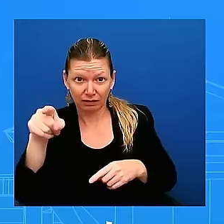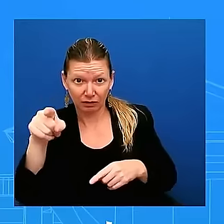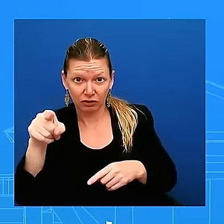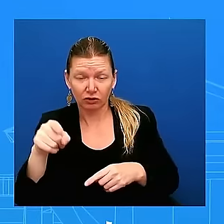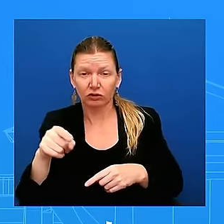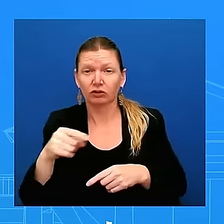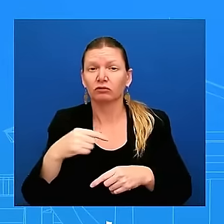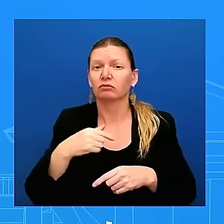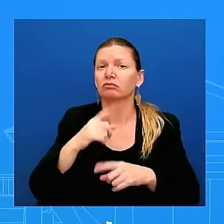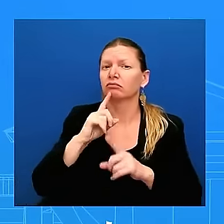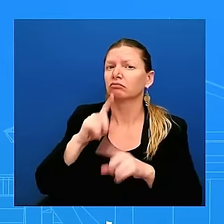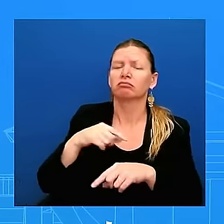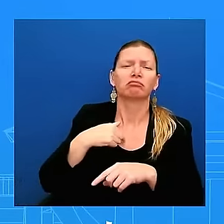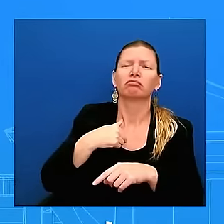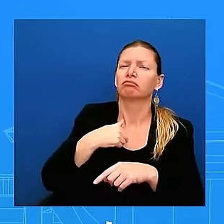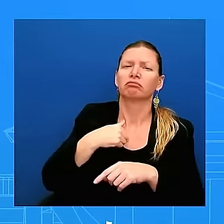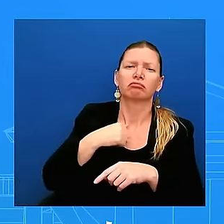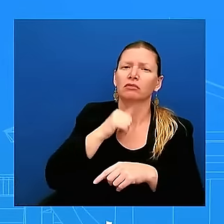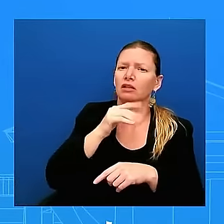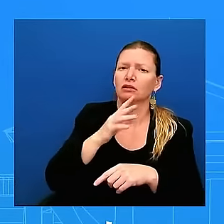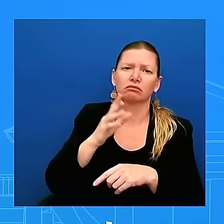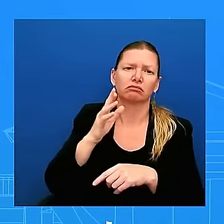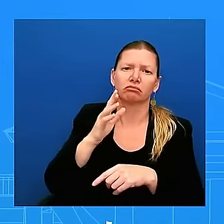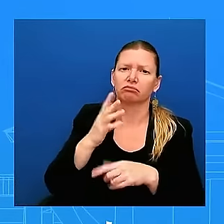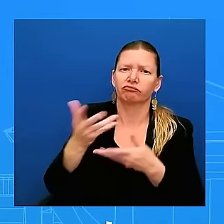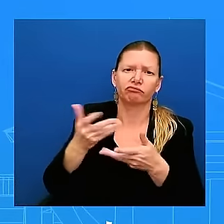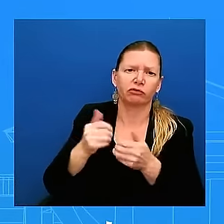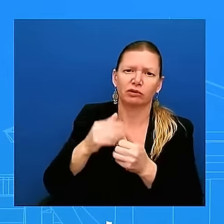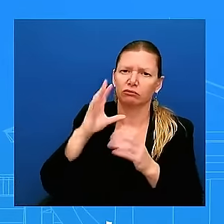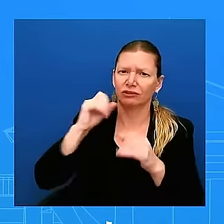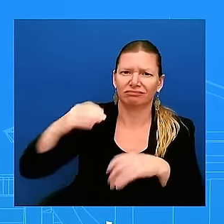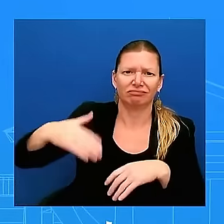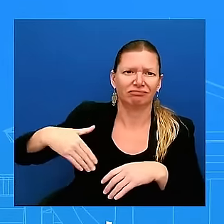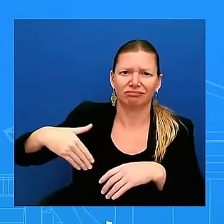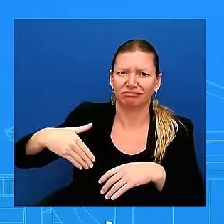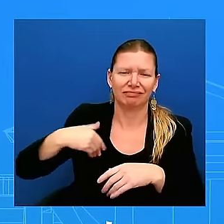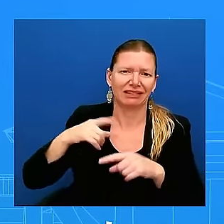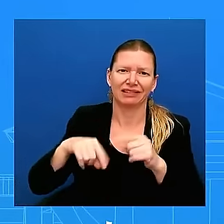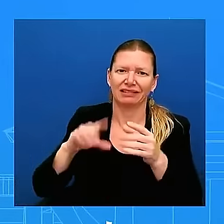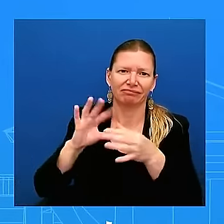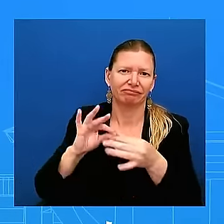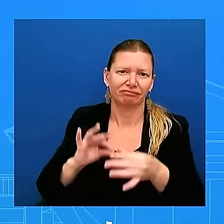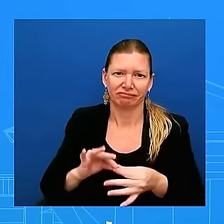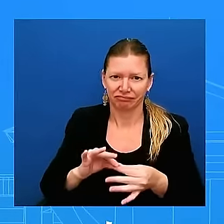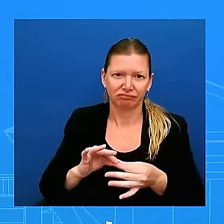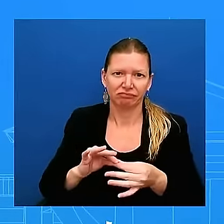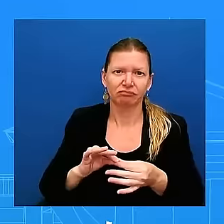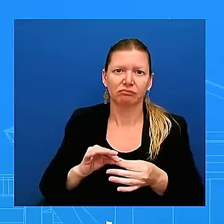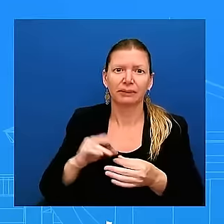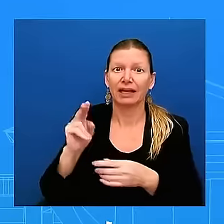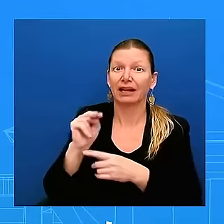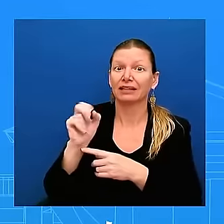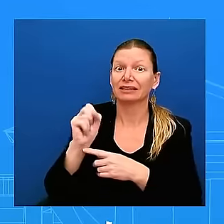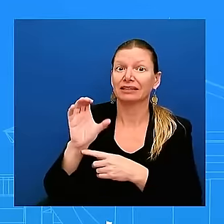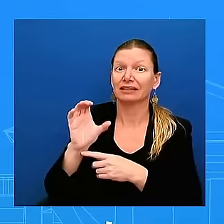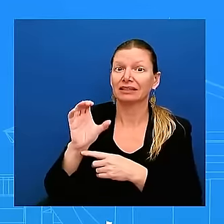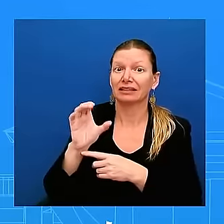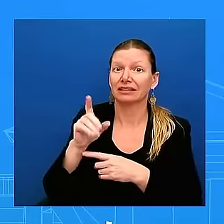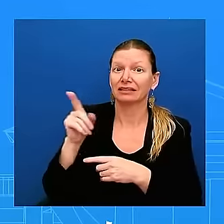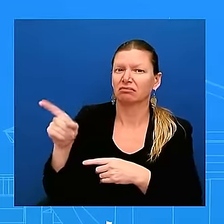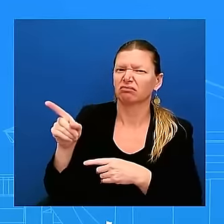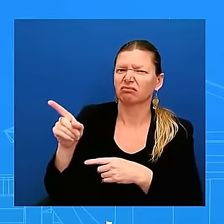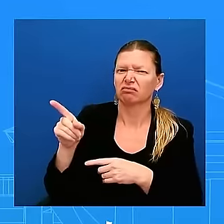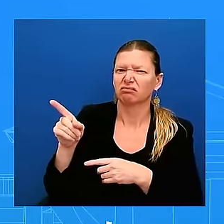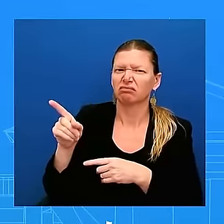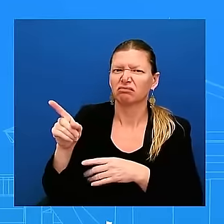this my uh my guess is he's aware and he's been briefed but i haven't directly spoken to the president about that um regard regarding